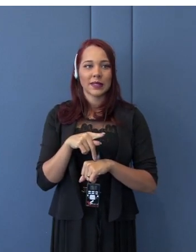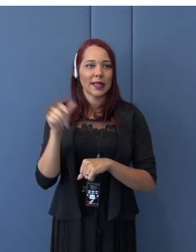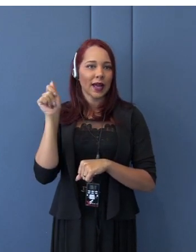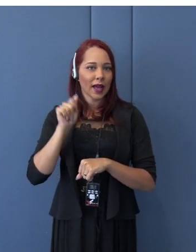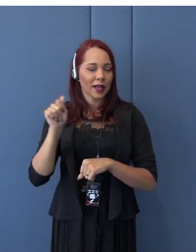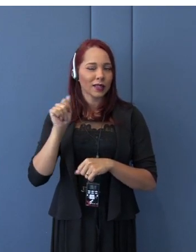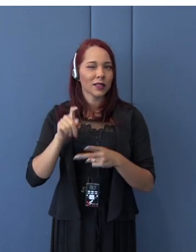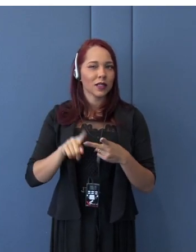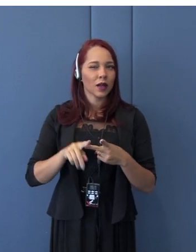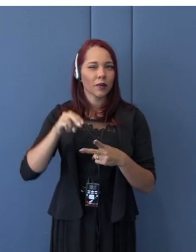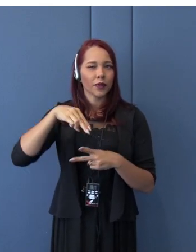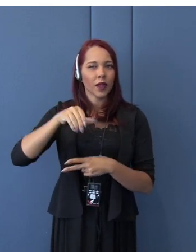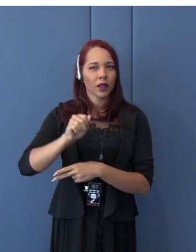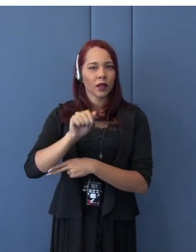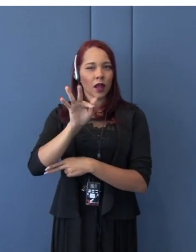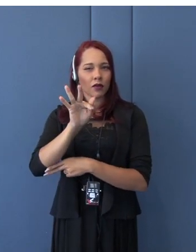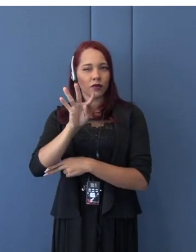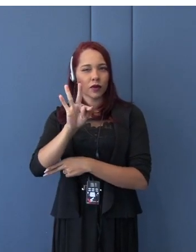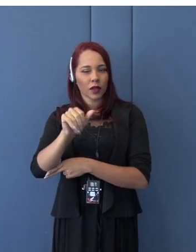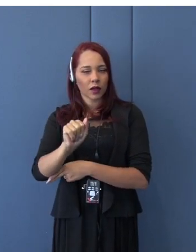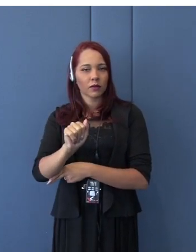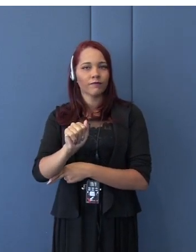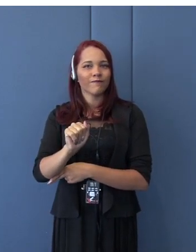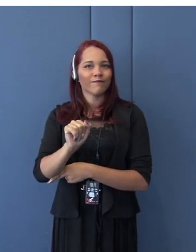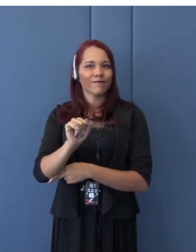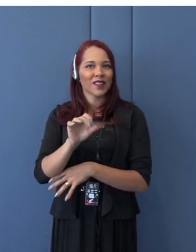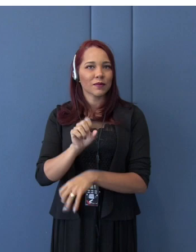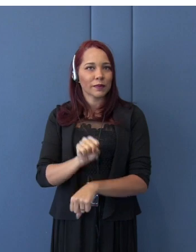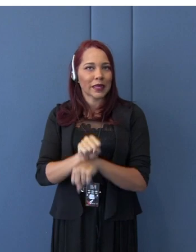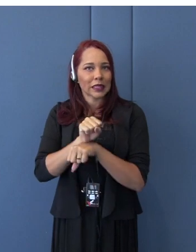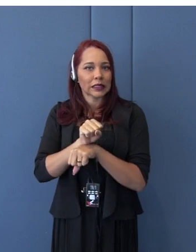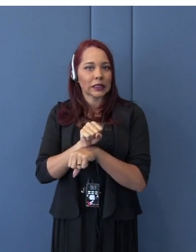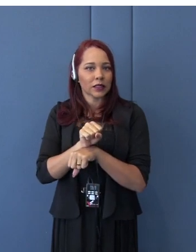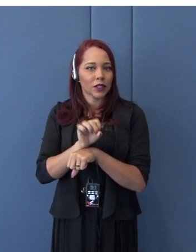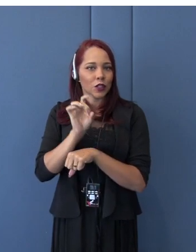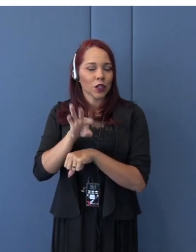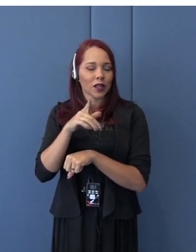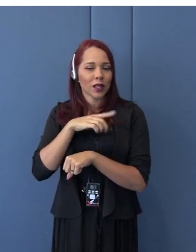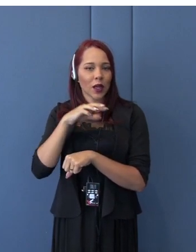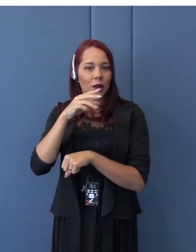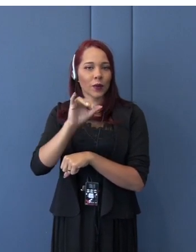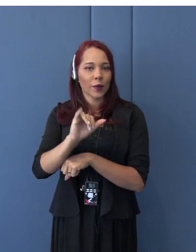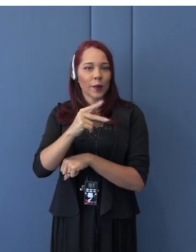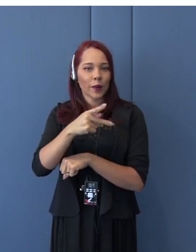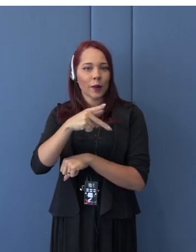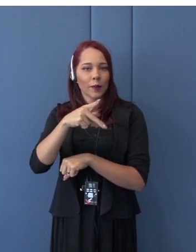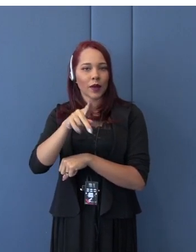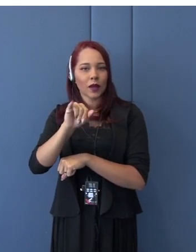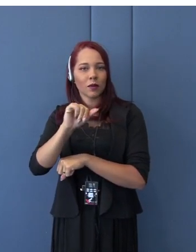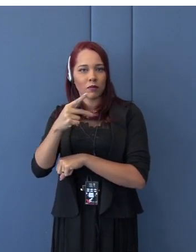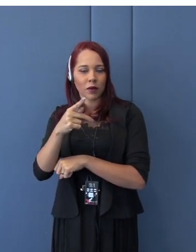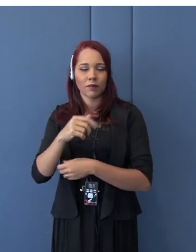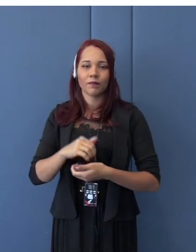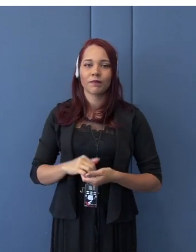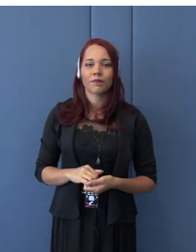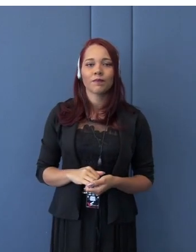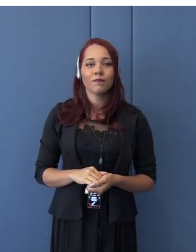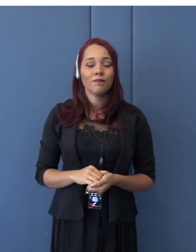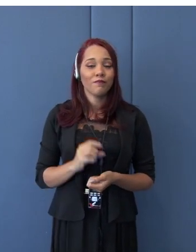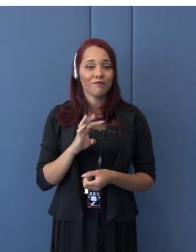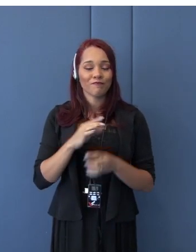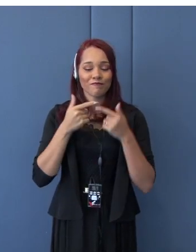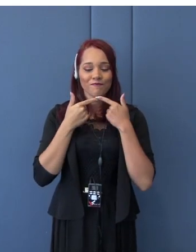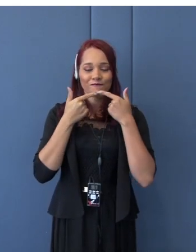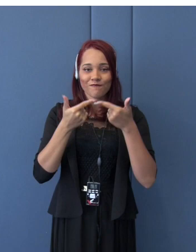but there has been a TTIP. So, fortunately, those mega regions are connected.